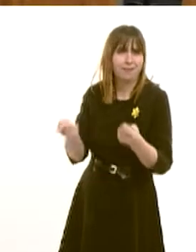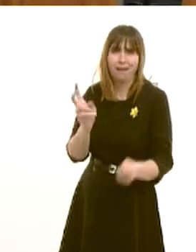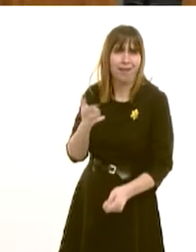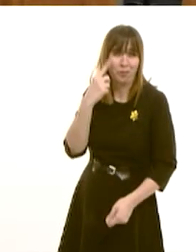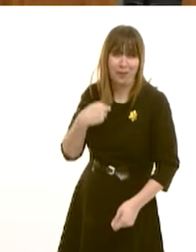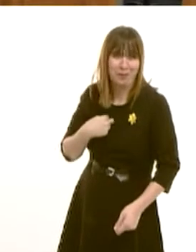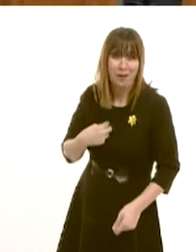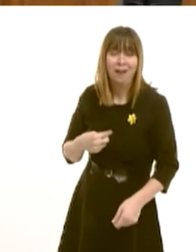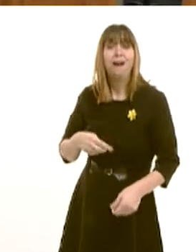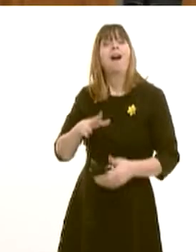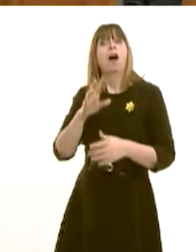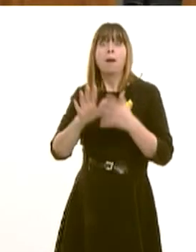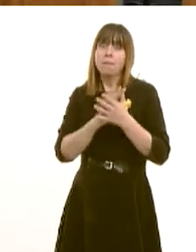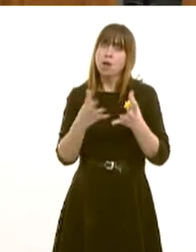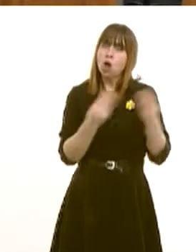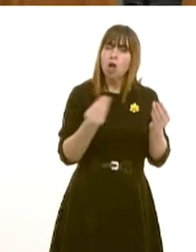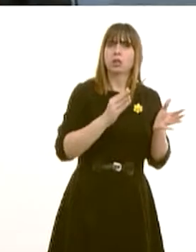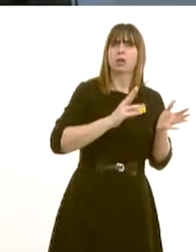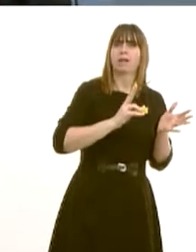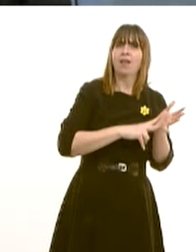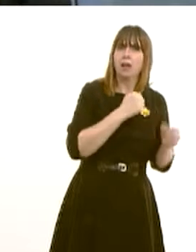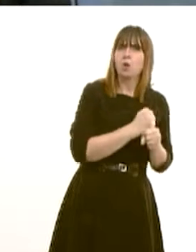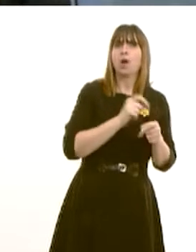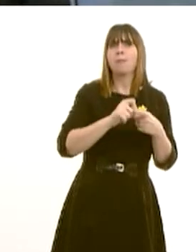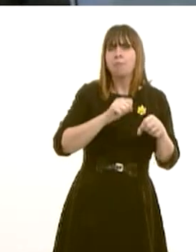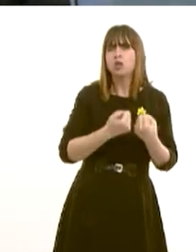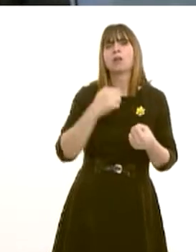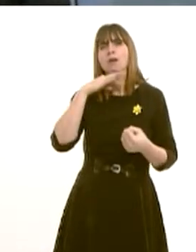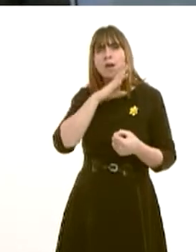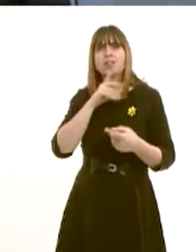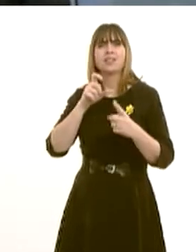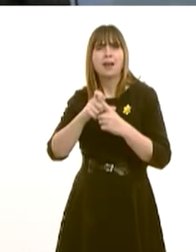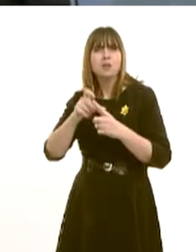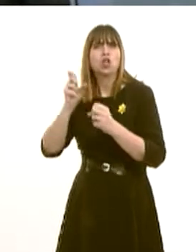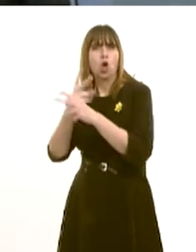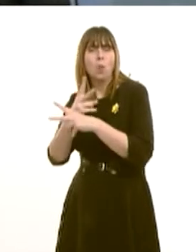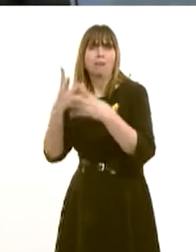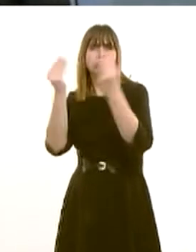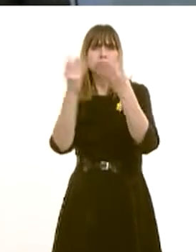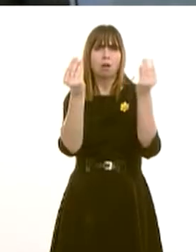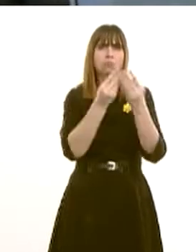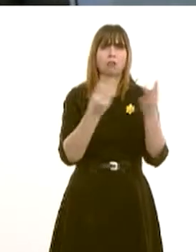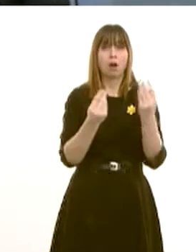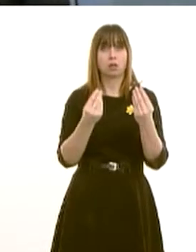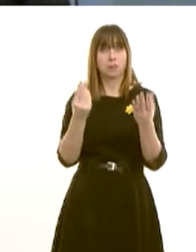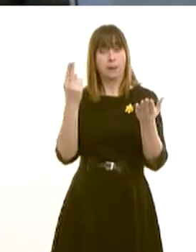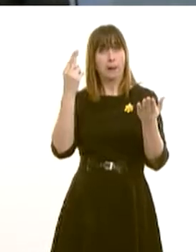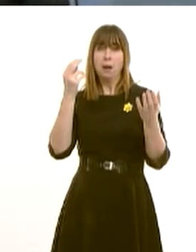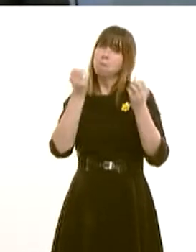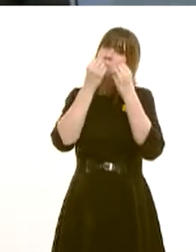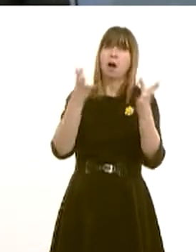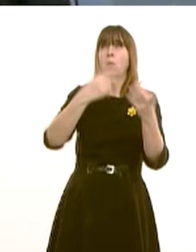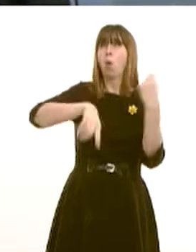be losing the Vale of Glamorgan, Monmouthshire, Pembrokeshire, Carmarthenshire, Dembyshire, and Conway, and ultimately those great place